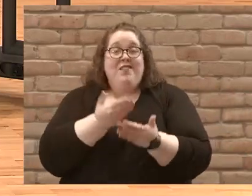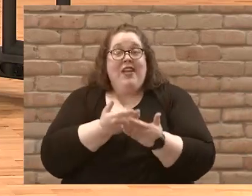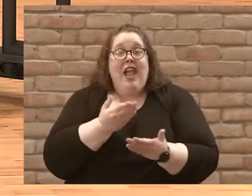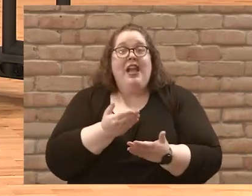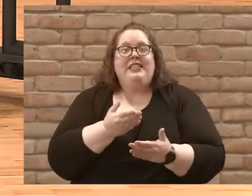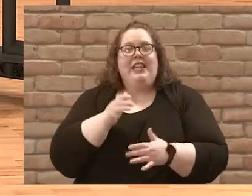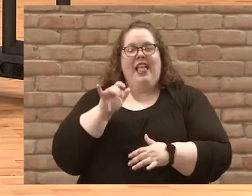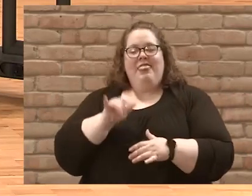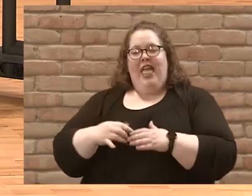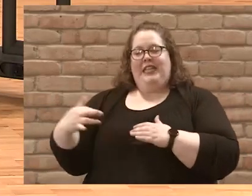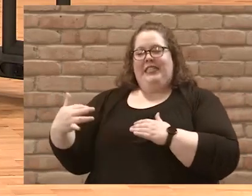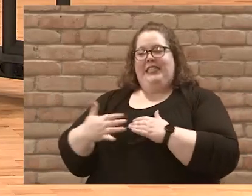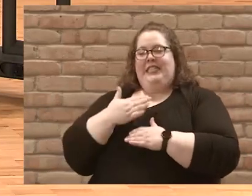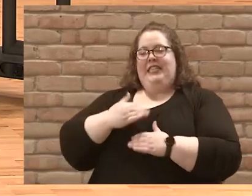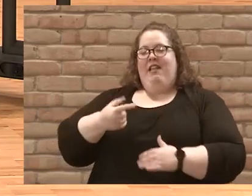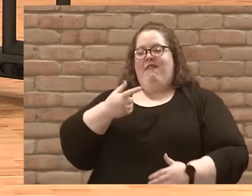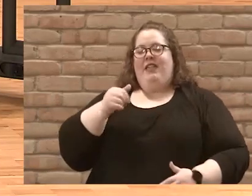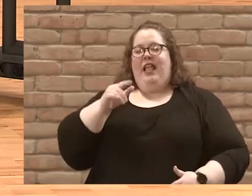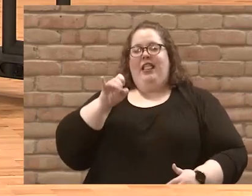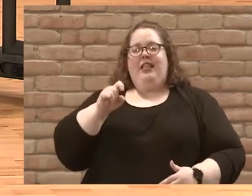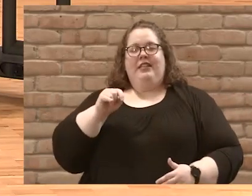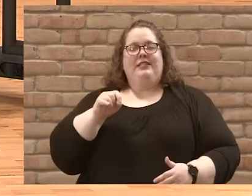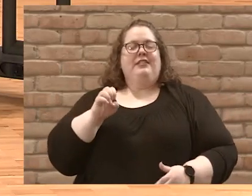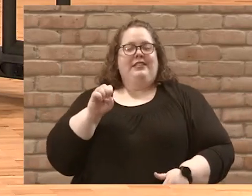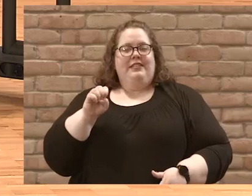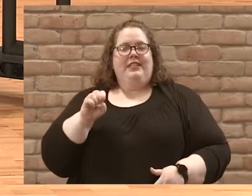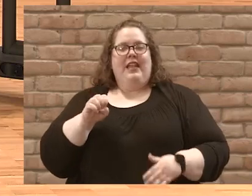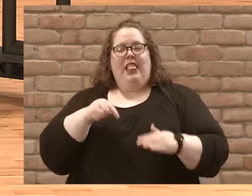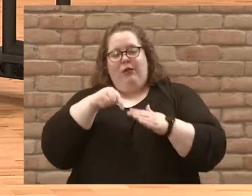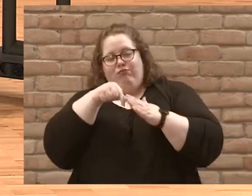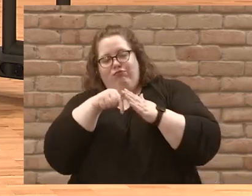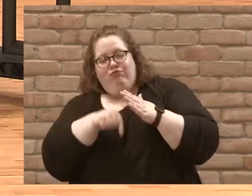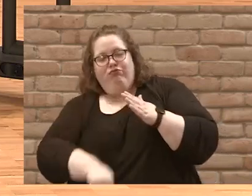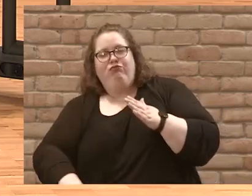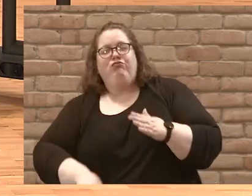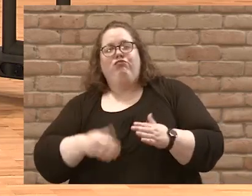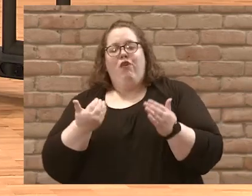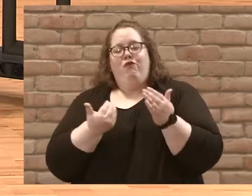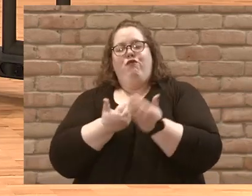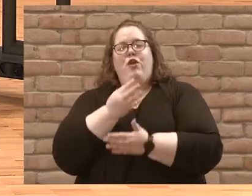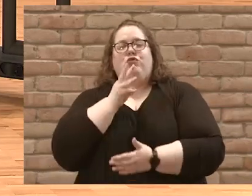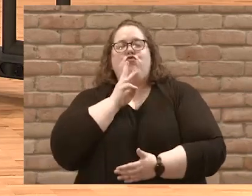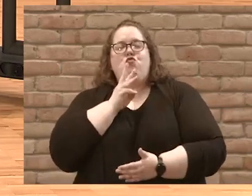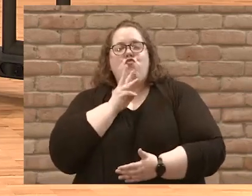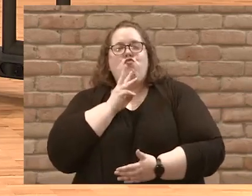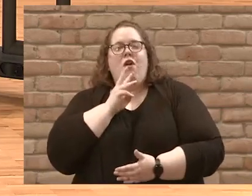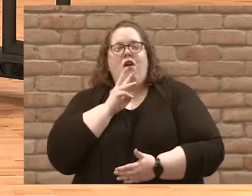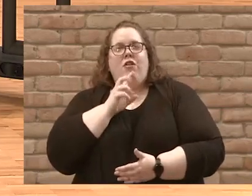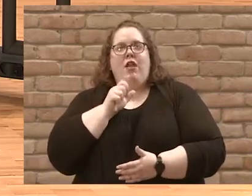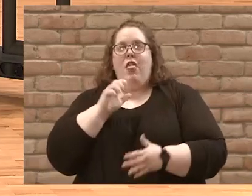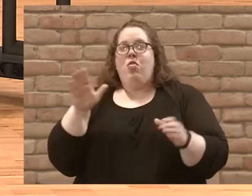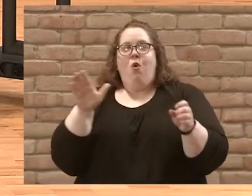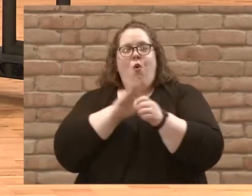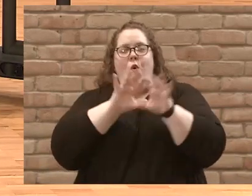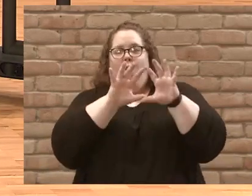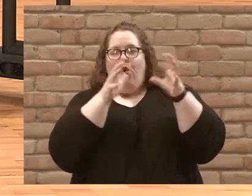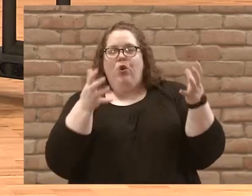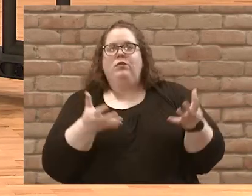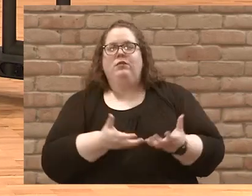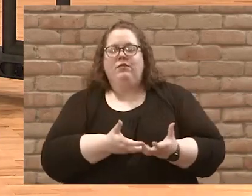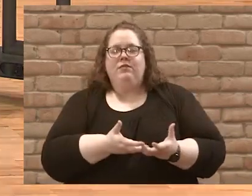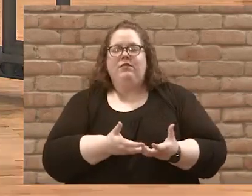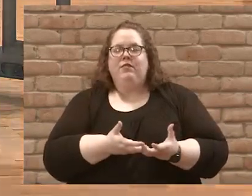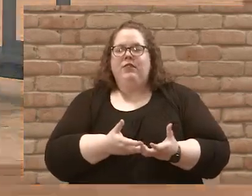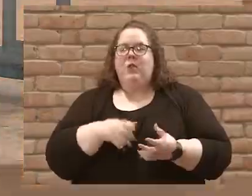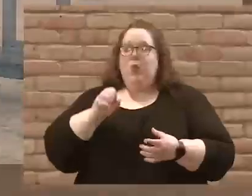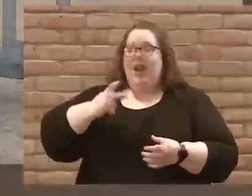Galilee is the lowest freshwater lake in the entire world. And because of how it's situated, and you can see